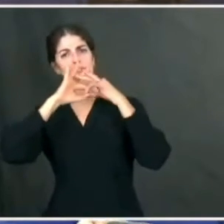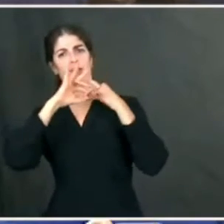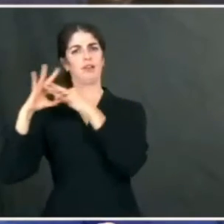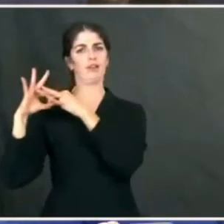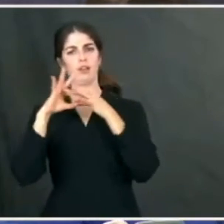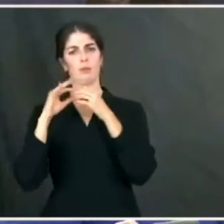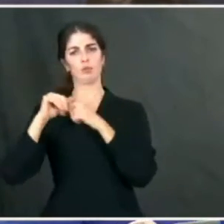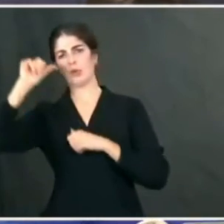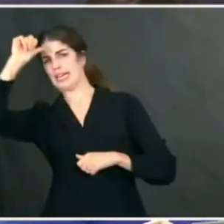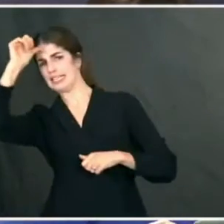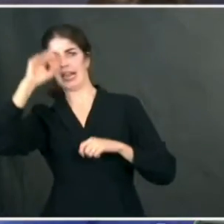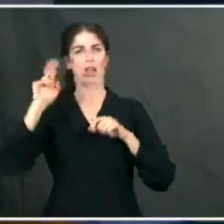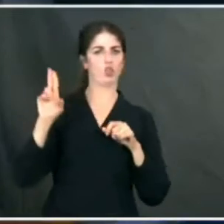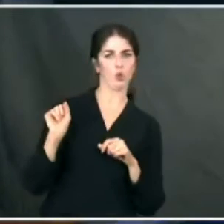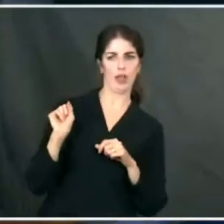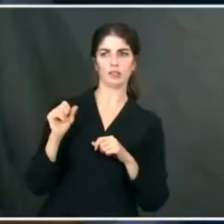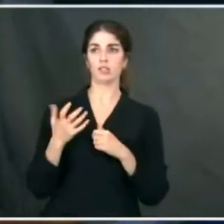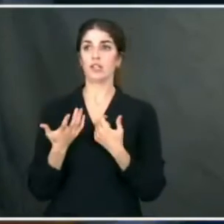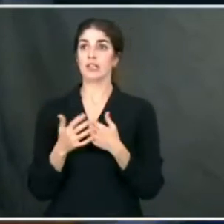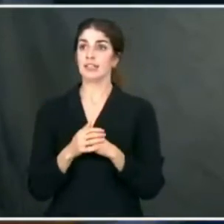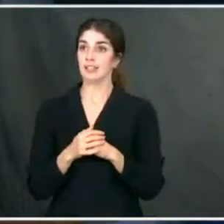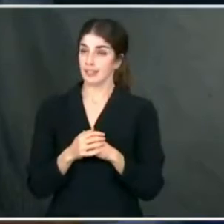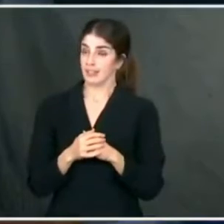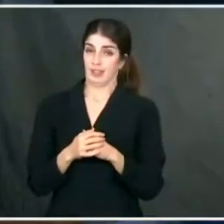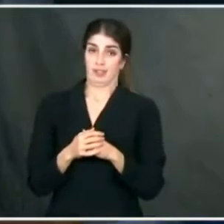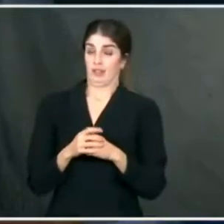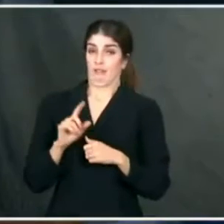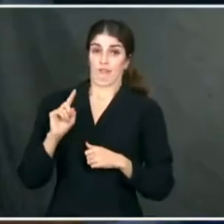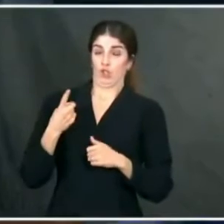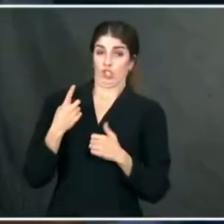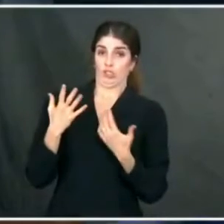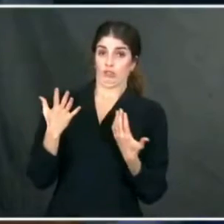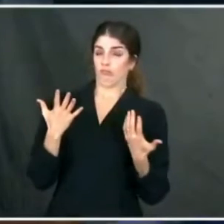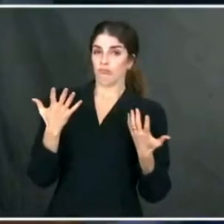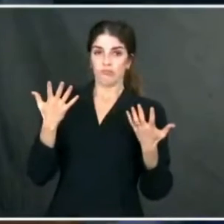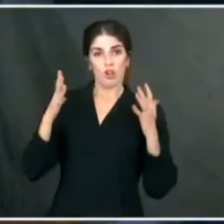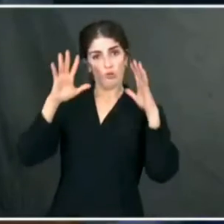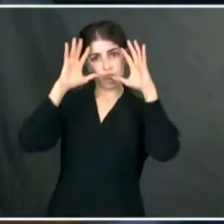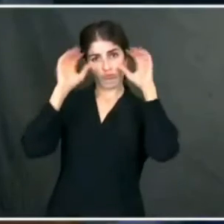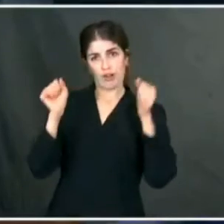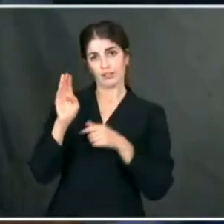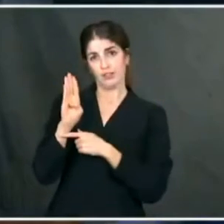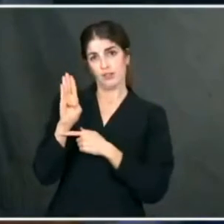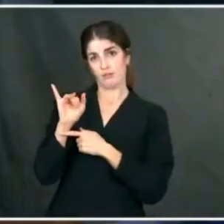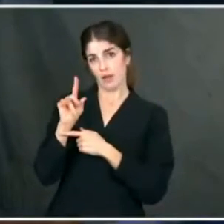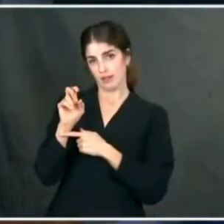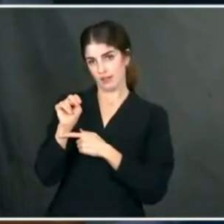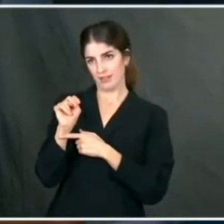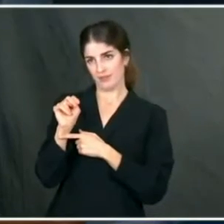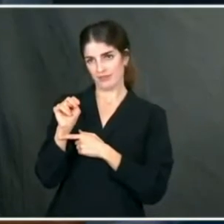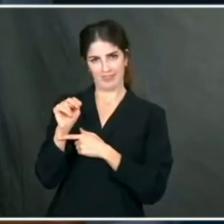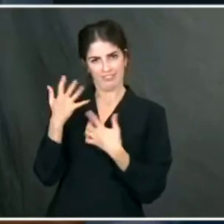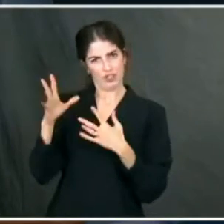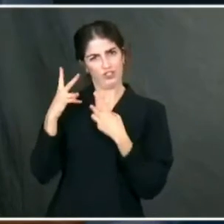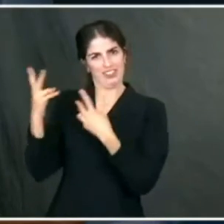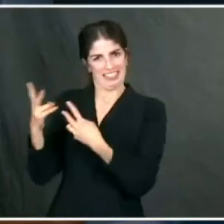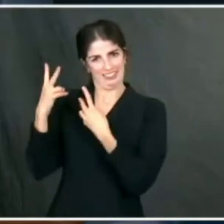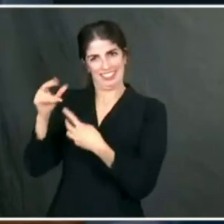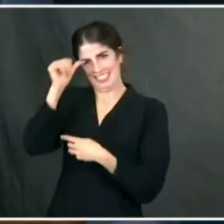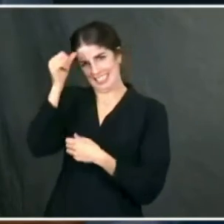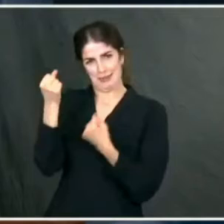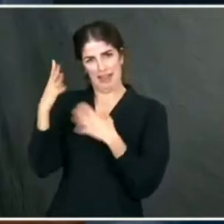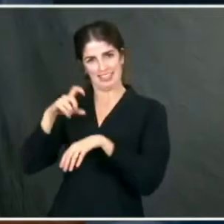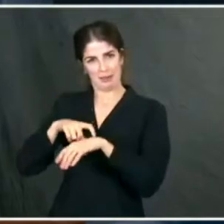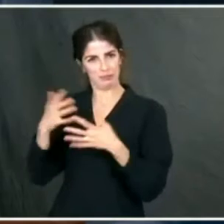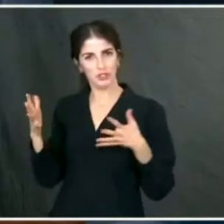world's largest democracies? Well, first, would say that President Biden, who of course has visited India many times,